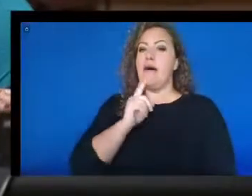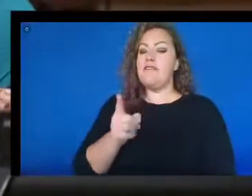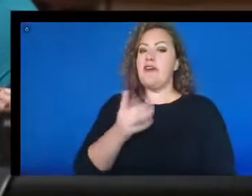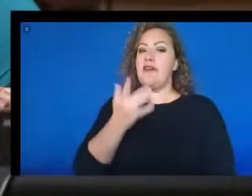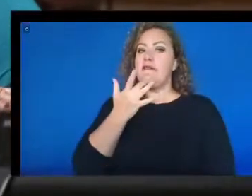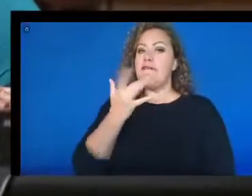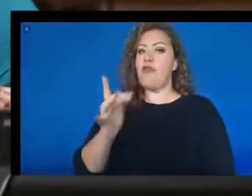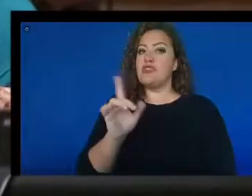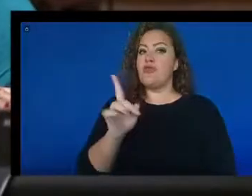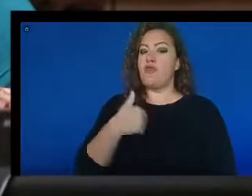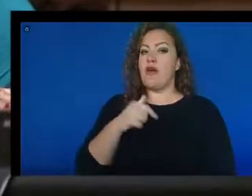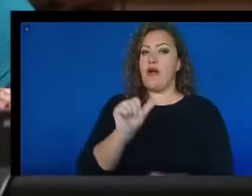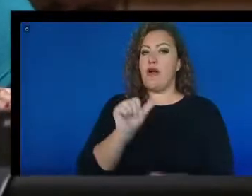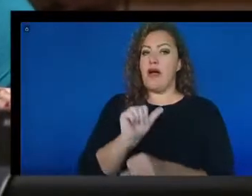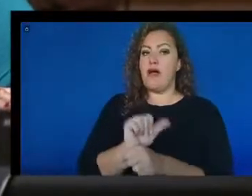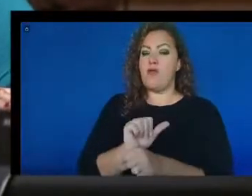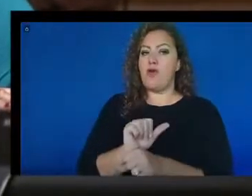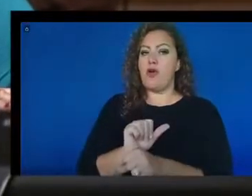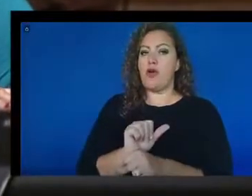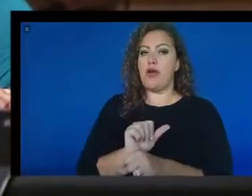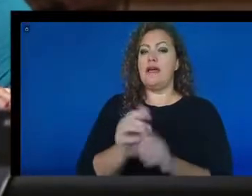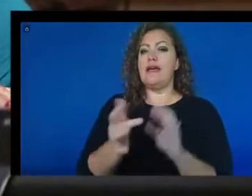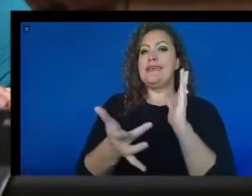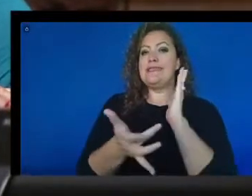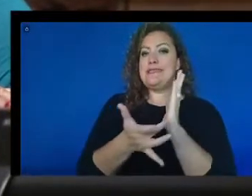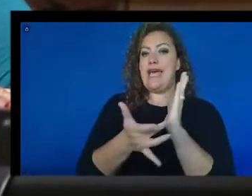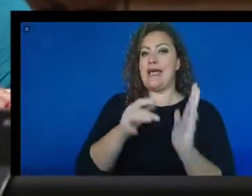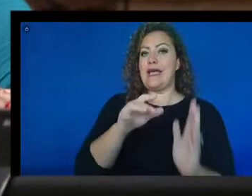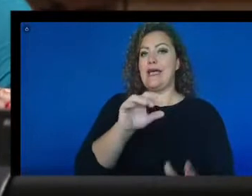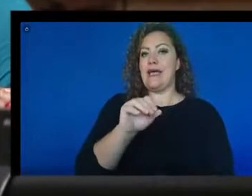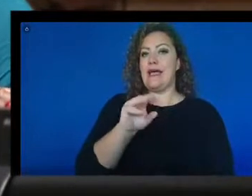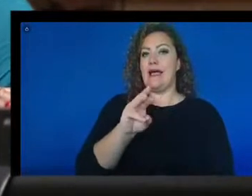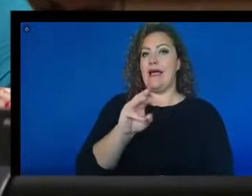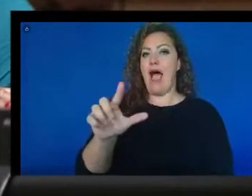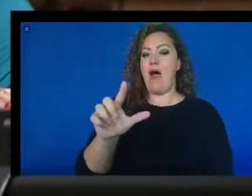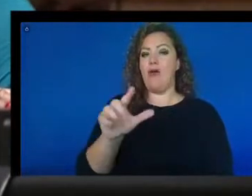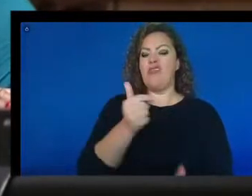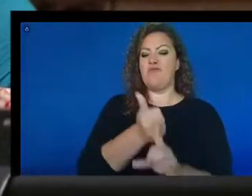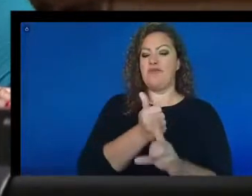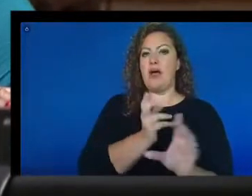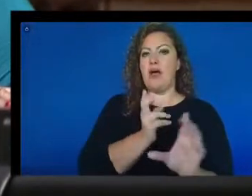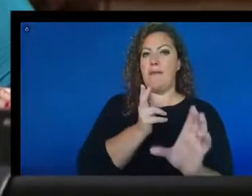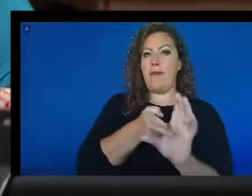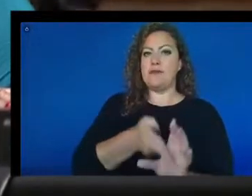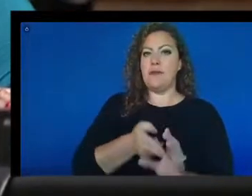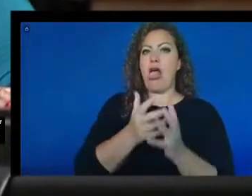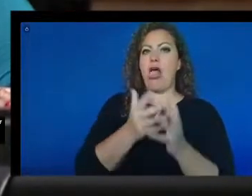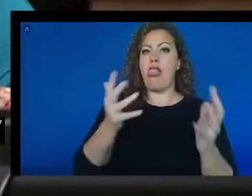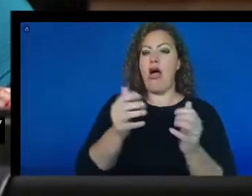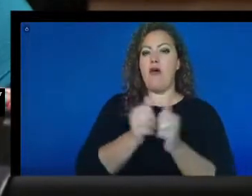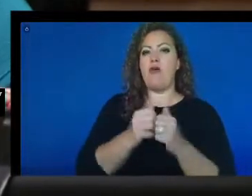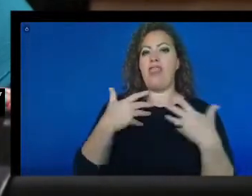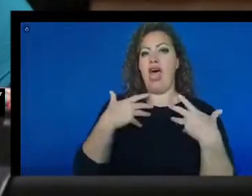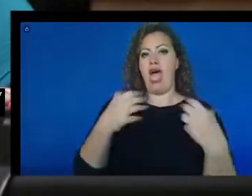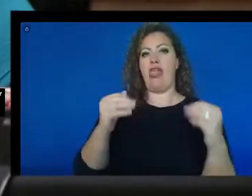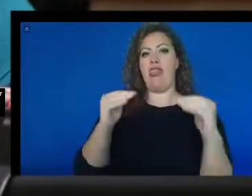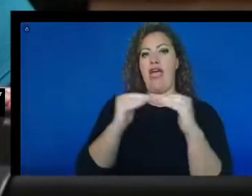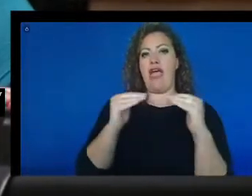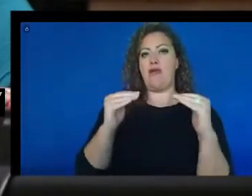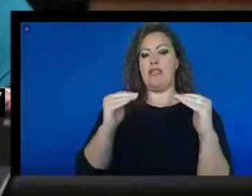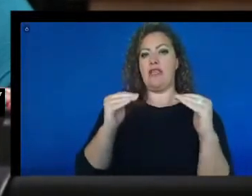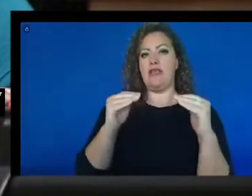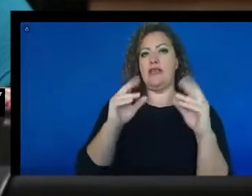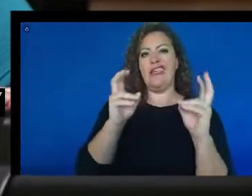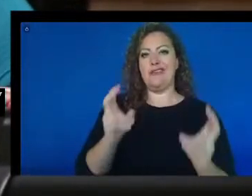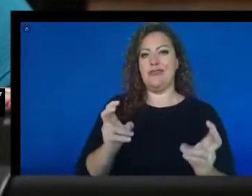work. Tech Al has participated very much so in health equity issues in two